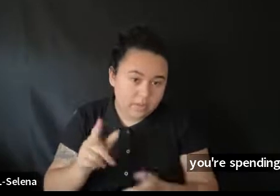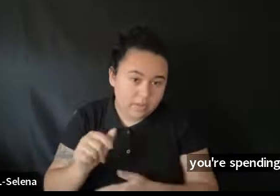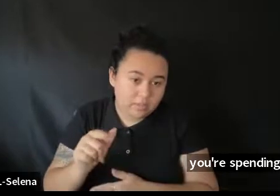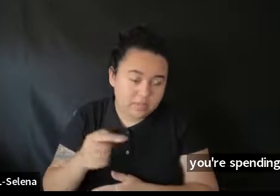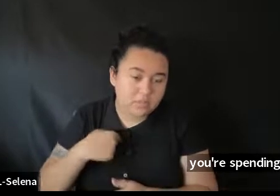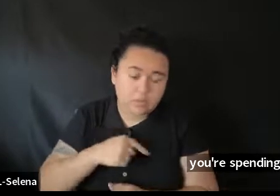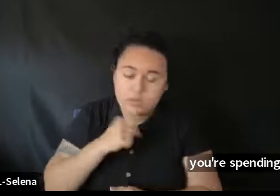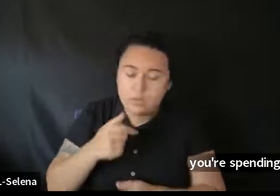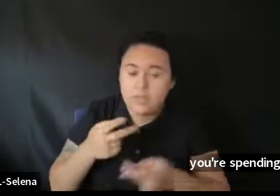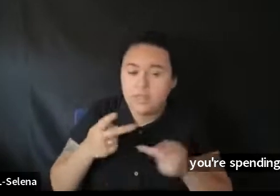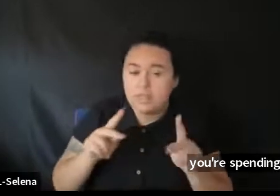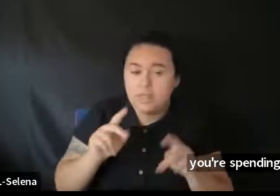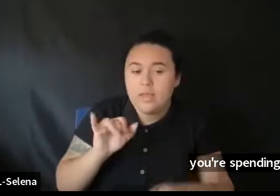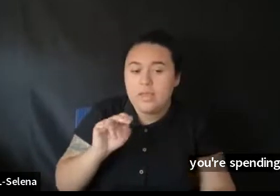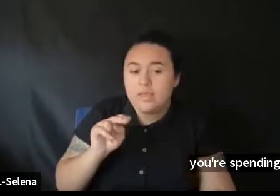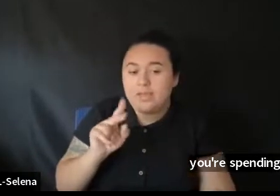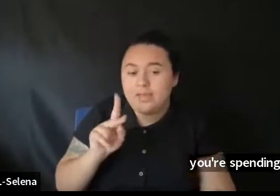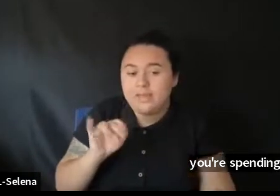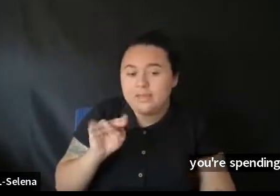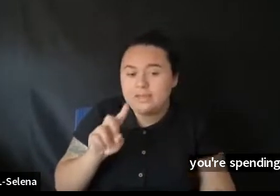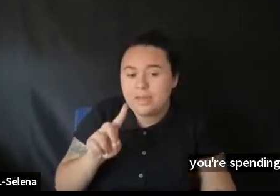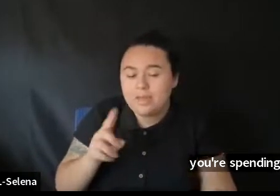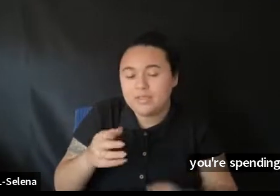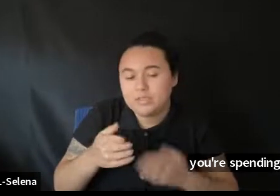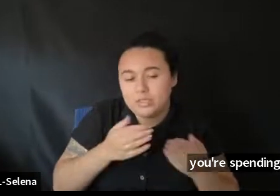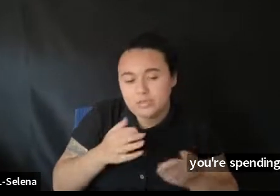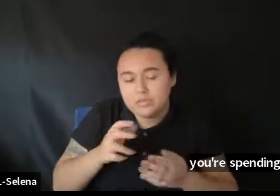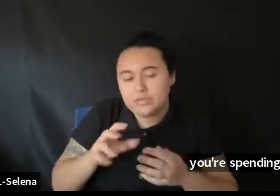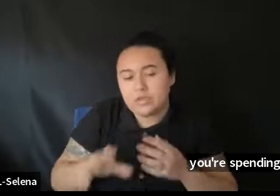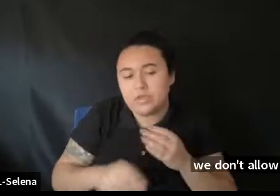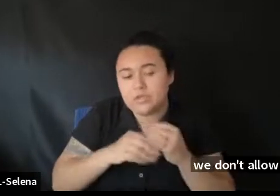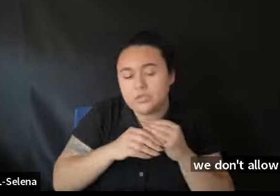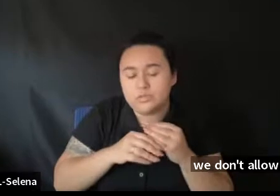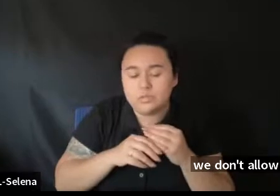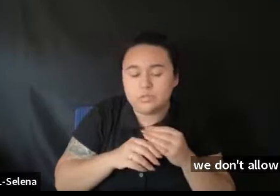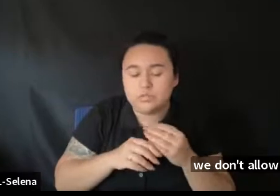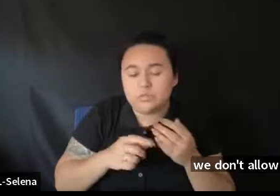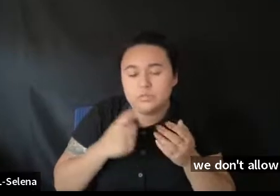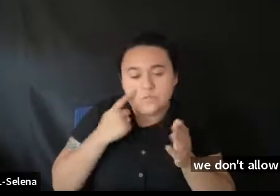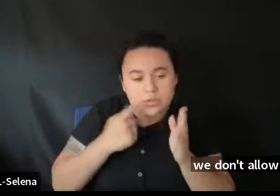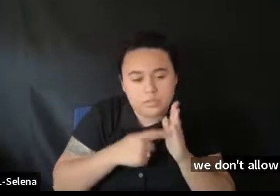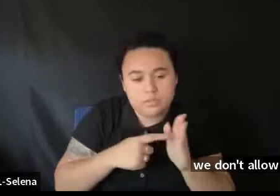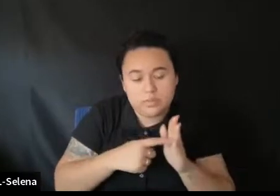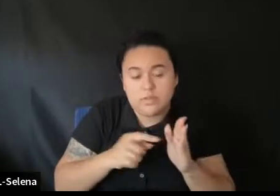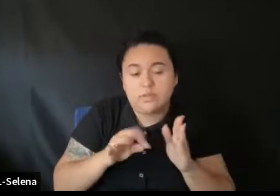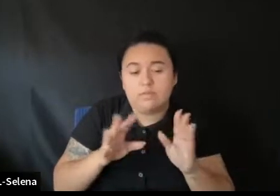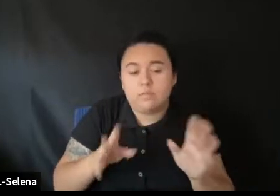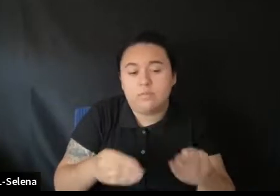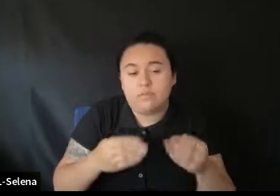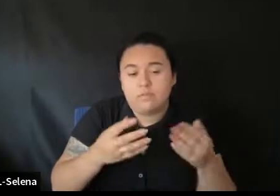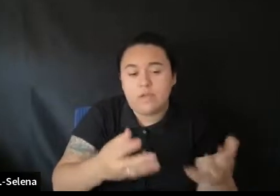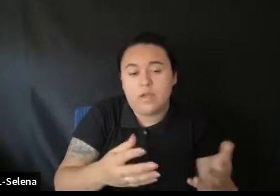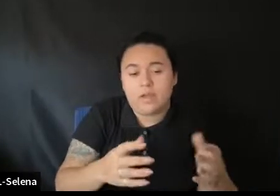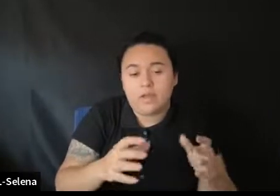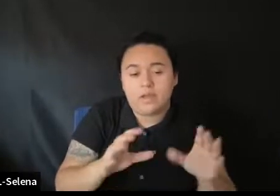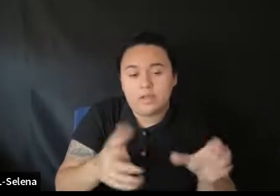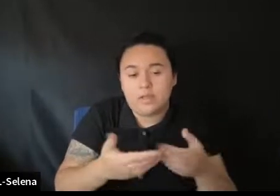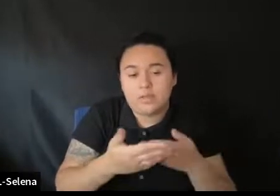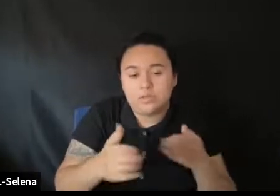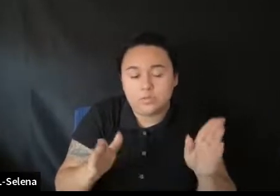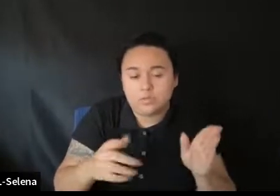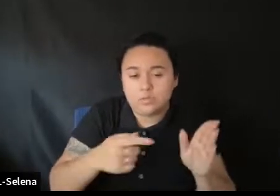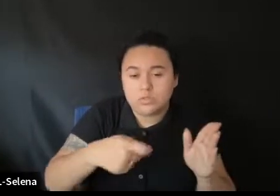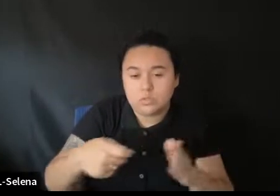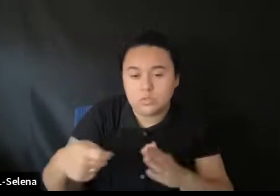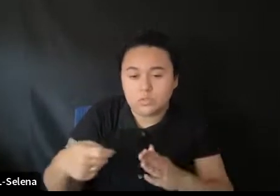or in-kind contributions. So if you've been provided a classroom to shoot in and you